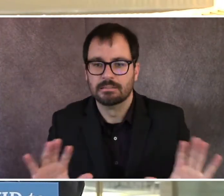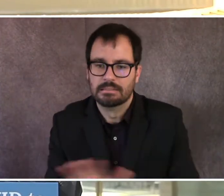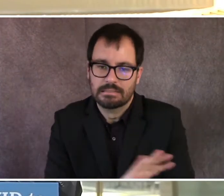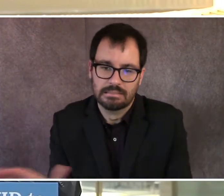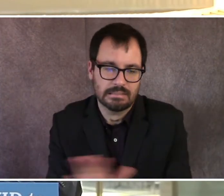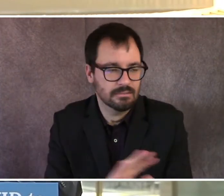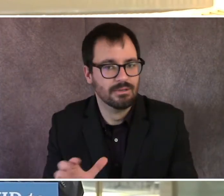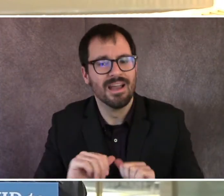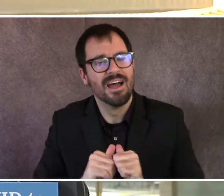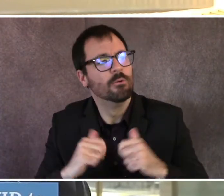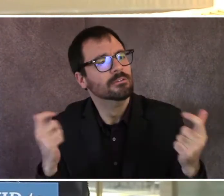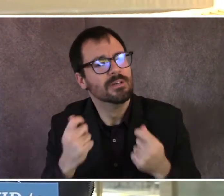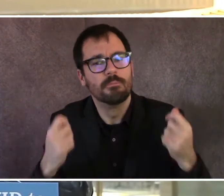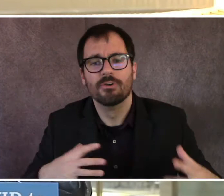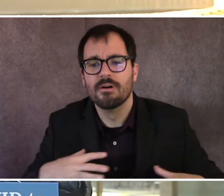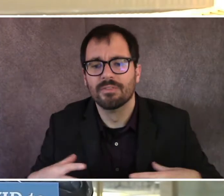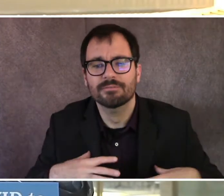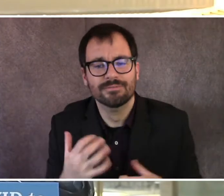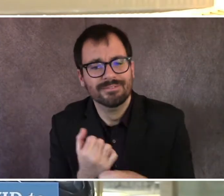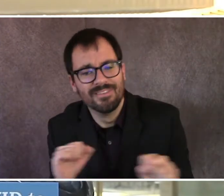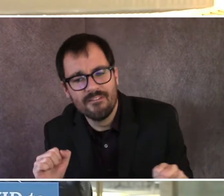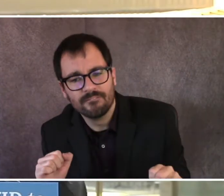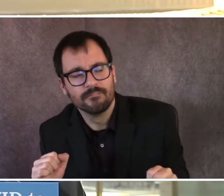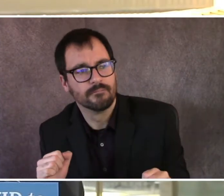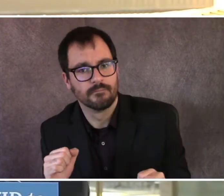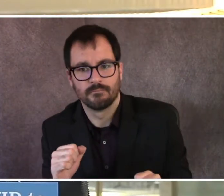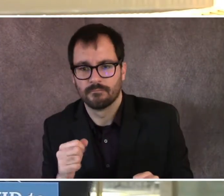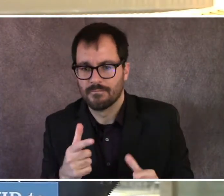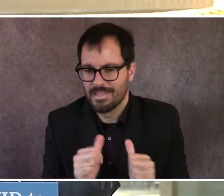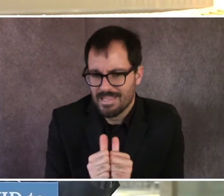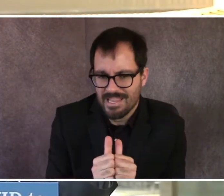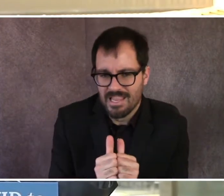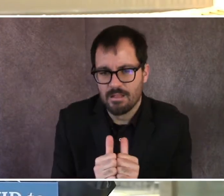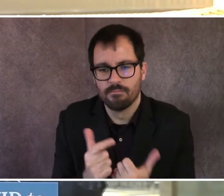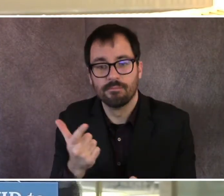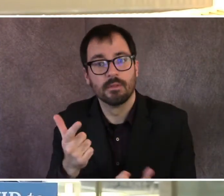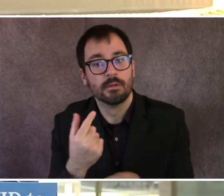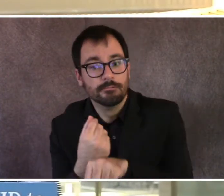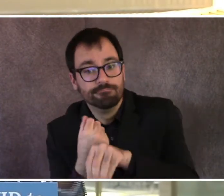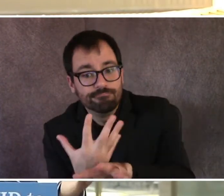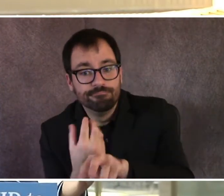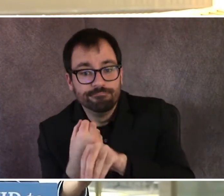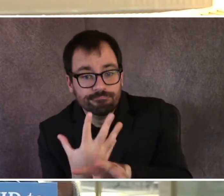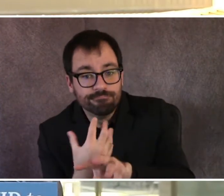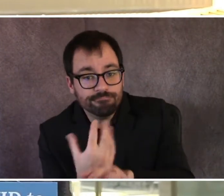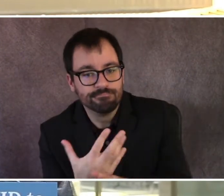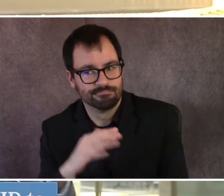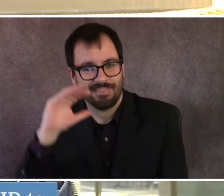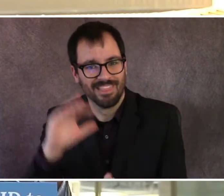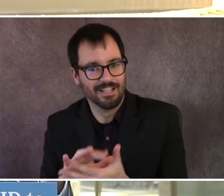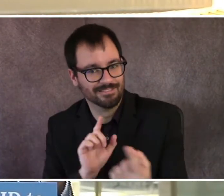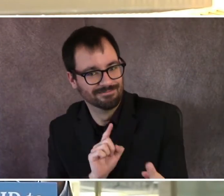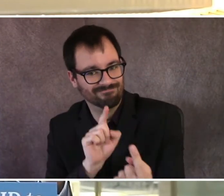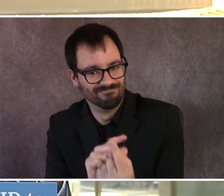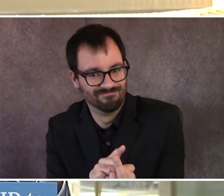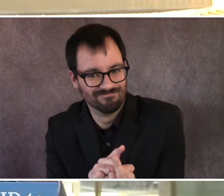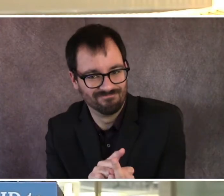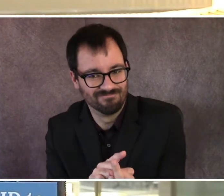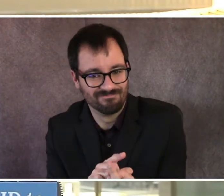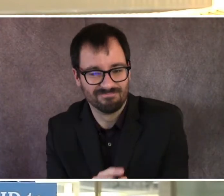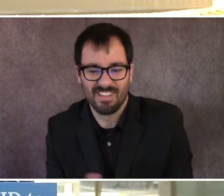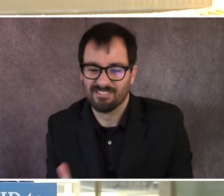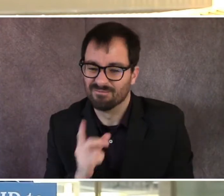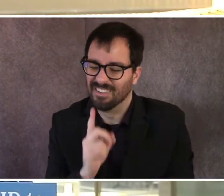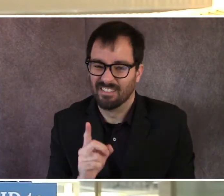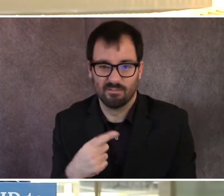So more virtual gatherings, less in-person opportunities, but really do everything we can to keep folks safe, especially older Bostonians,